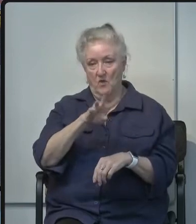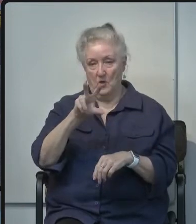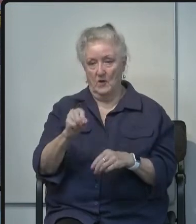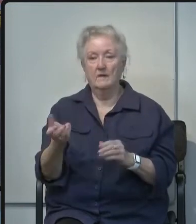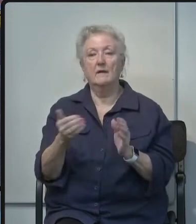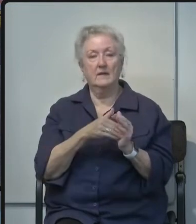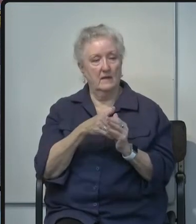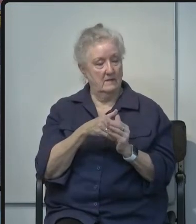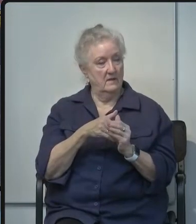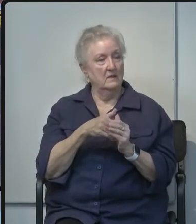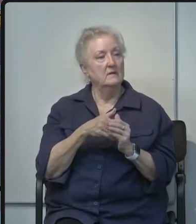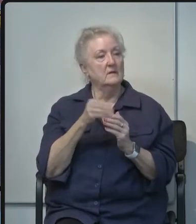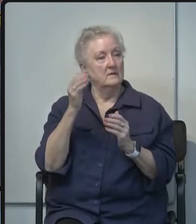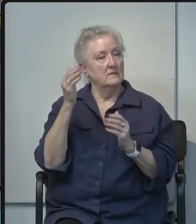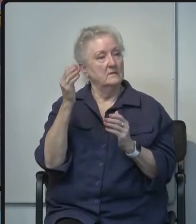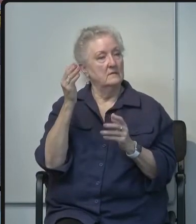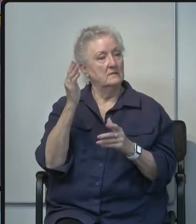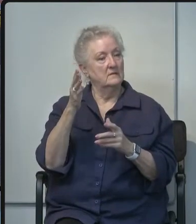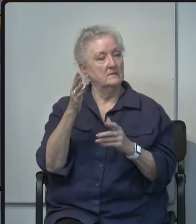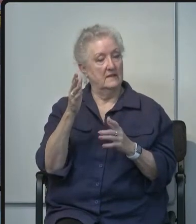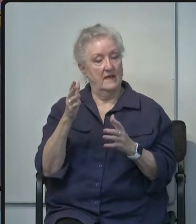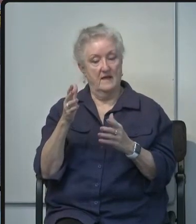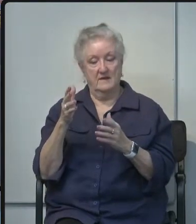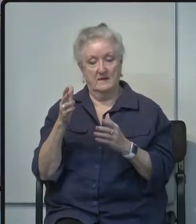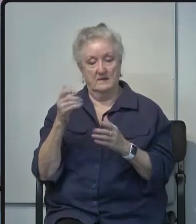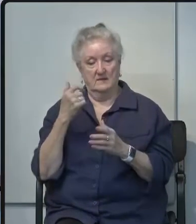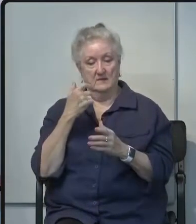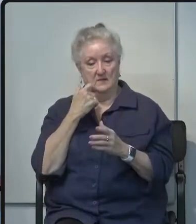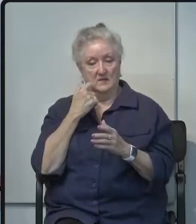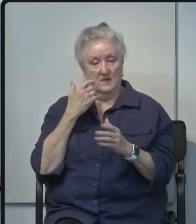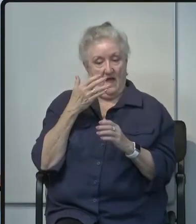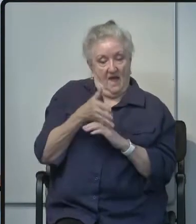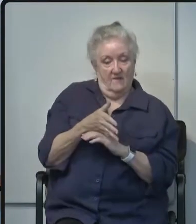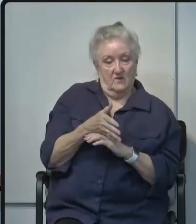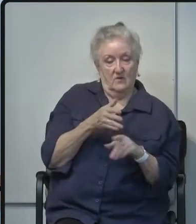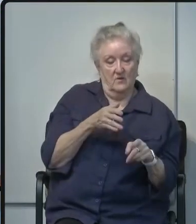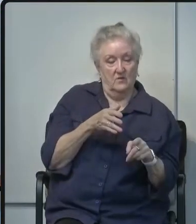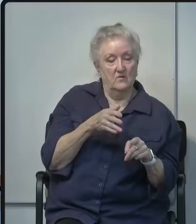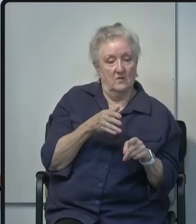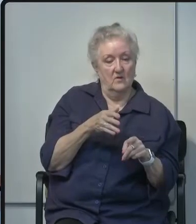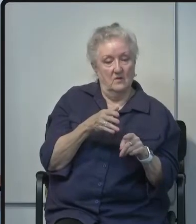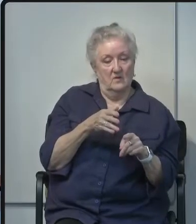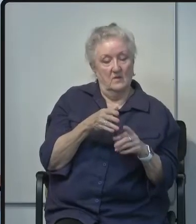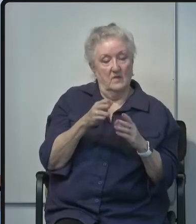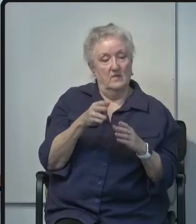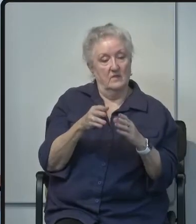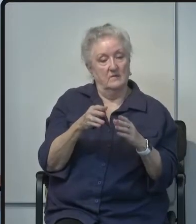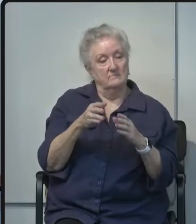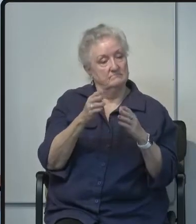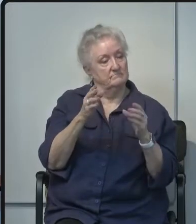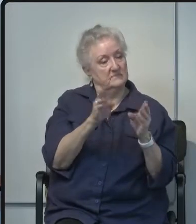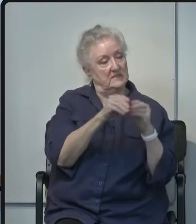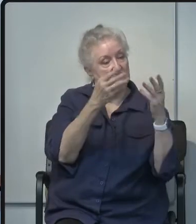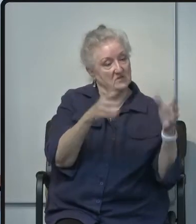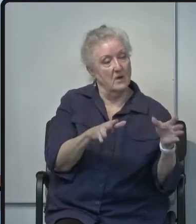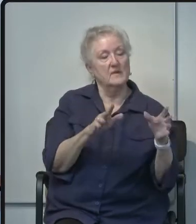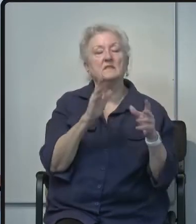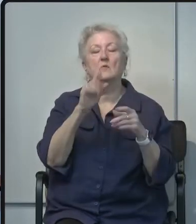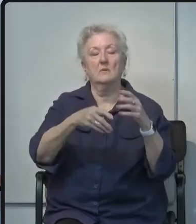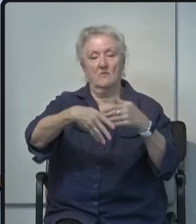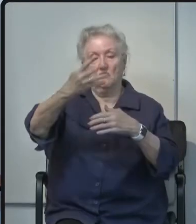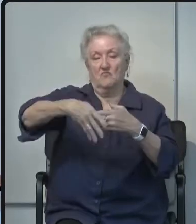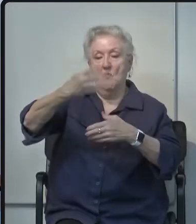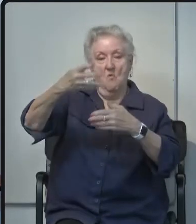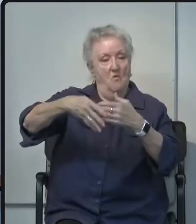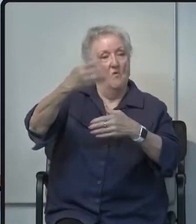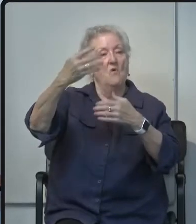they're immediately upon our conclusion there will be a scroll on the television screen that has important information and website contact